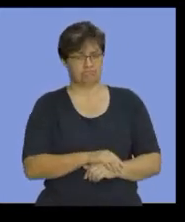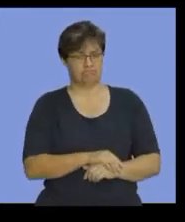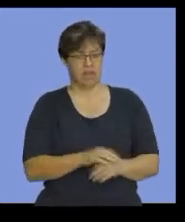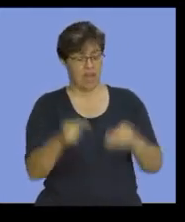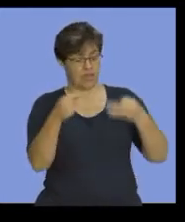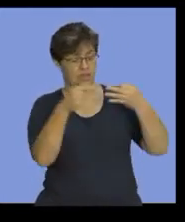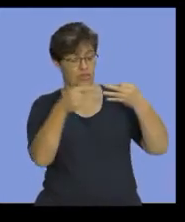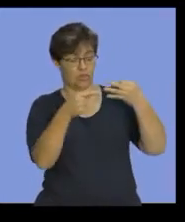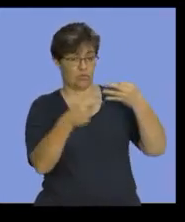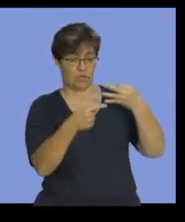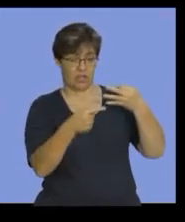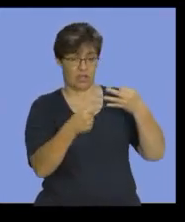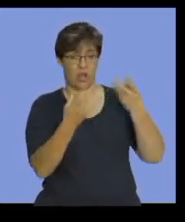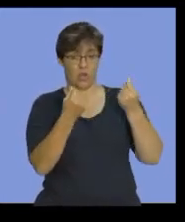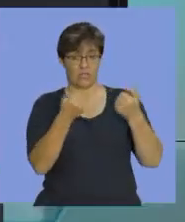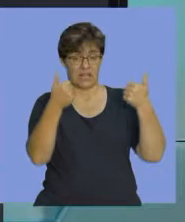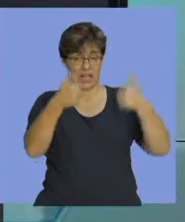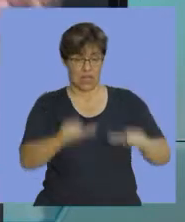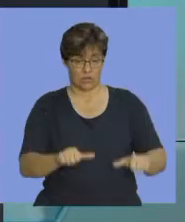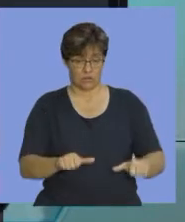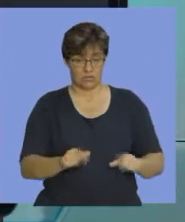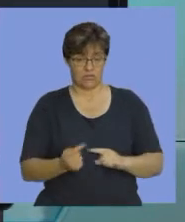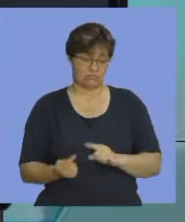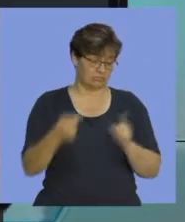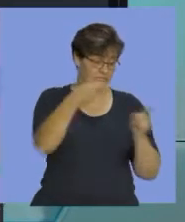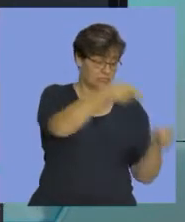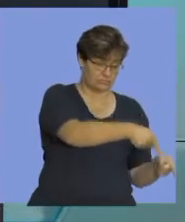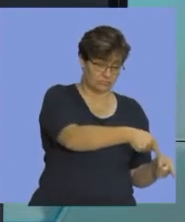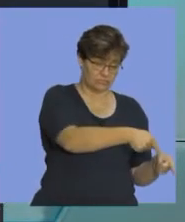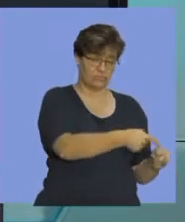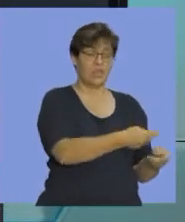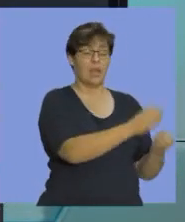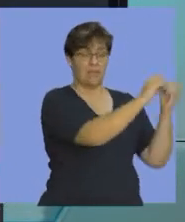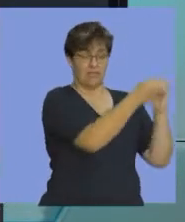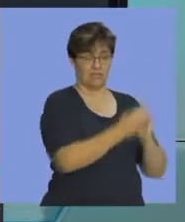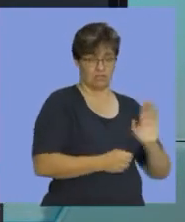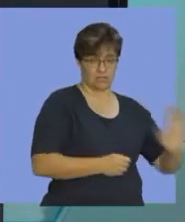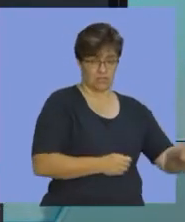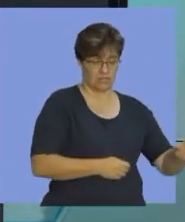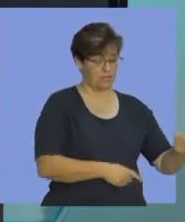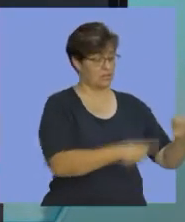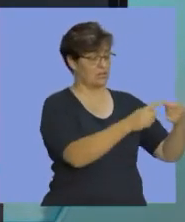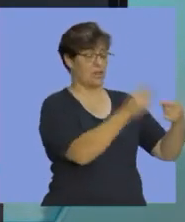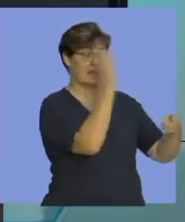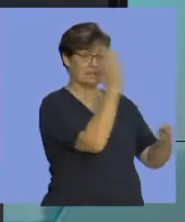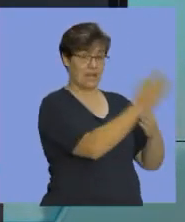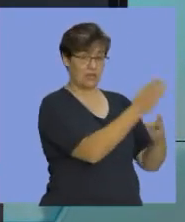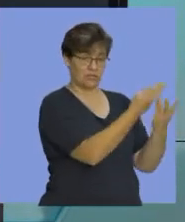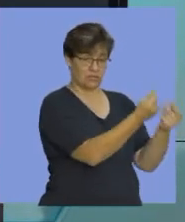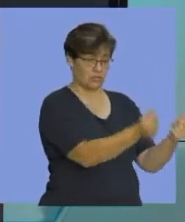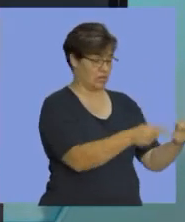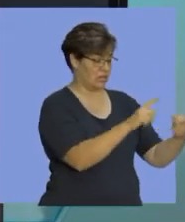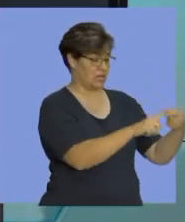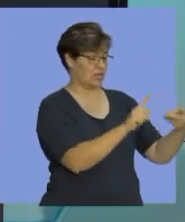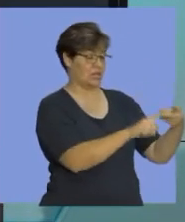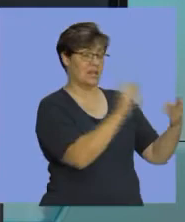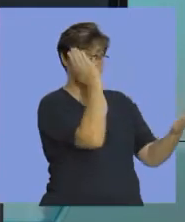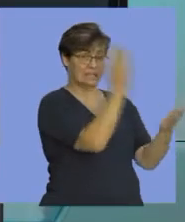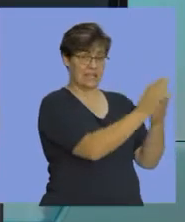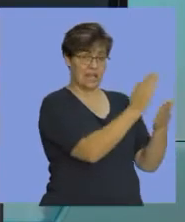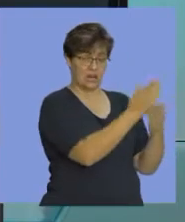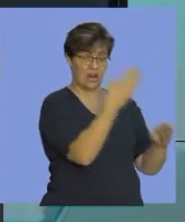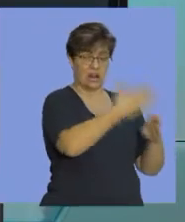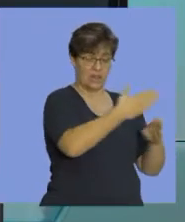cost accounts go to the manufacturing of an item, namely direct material, direct